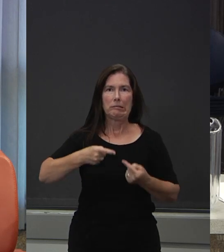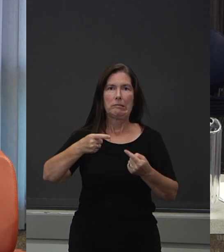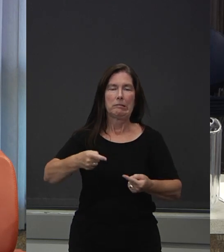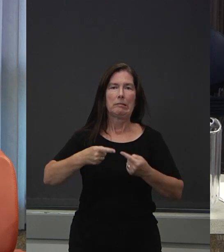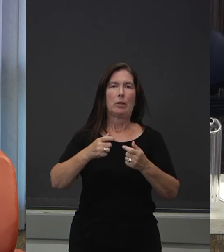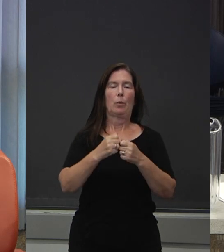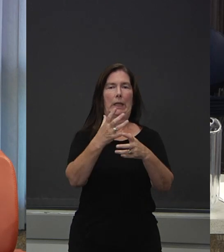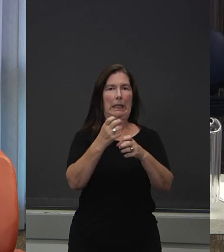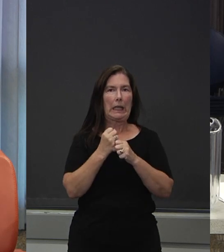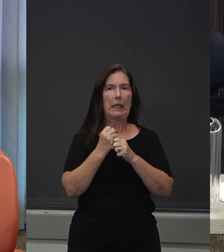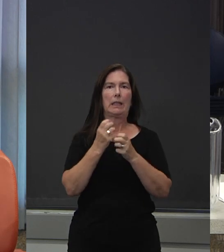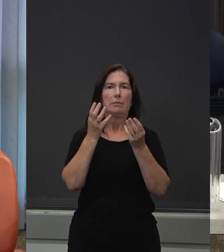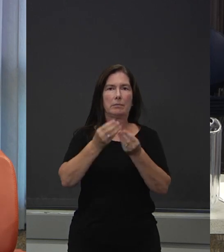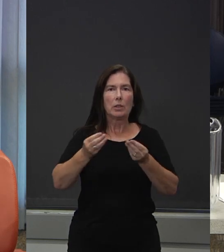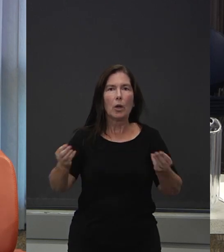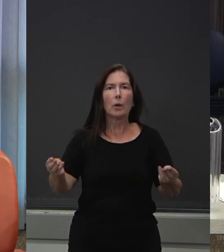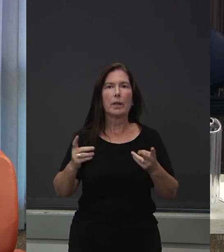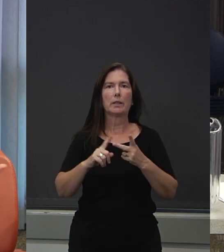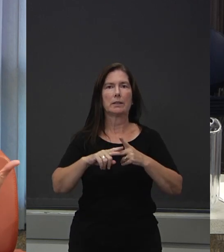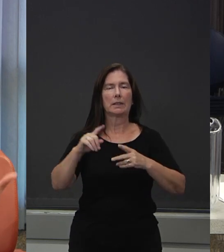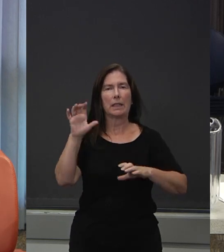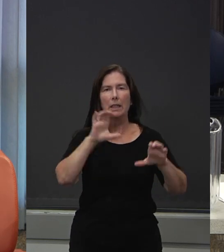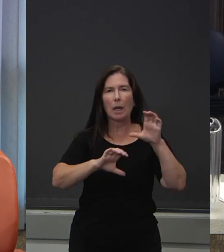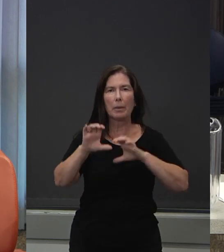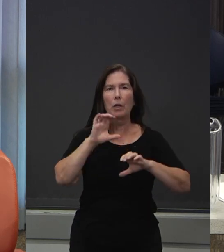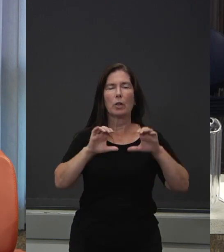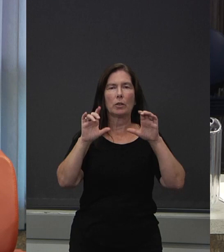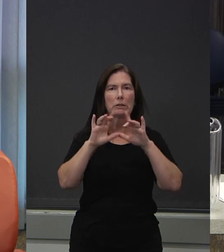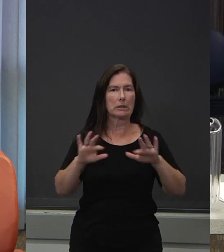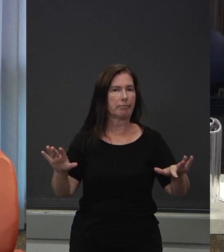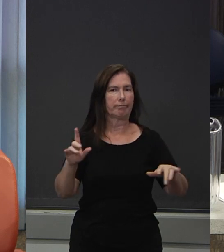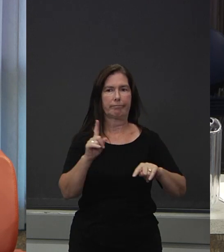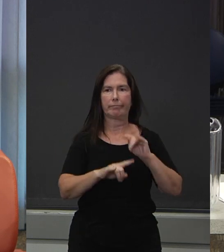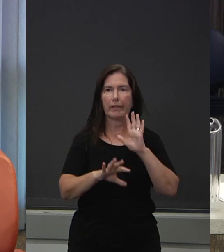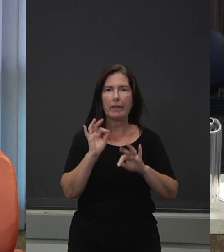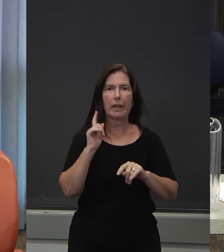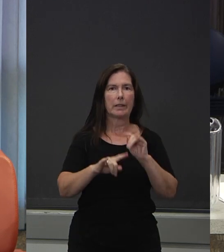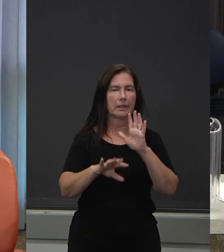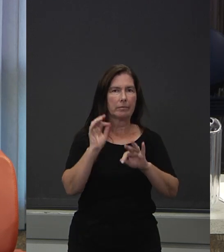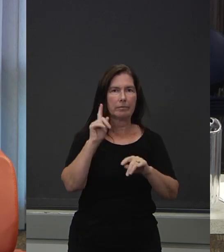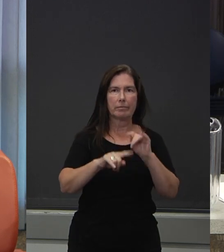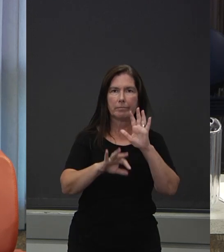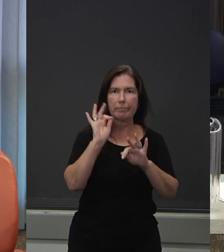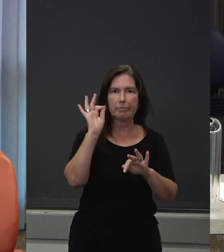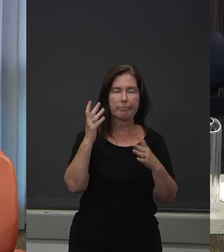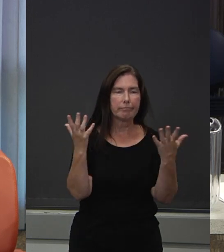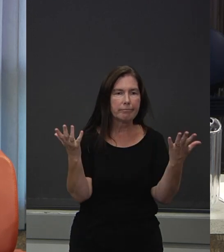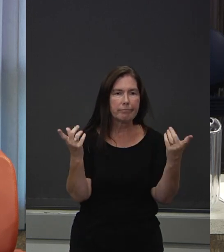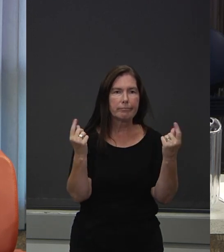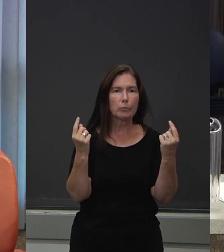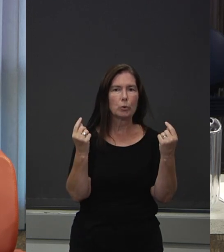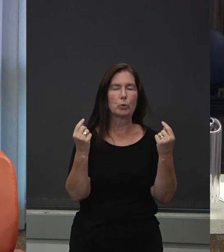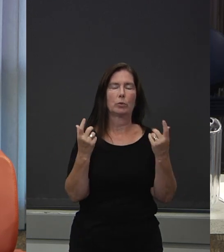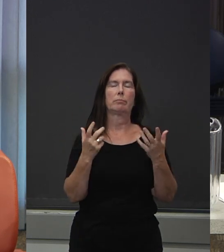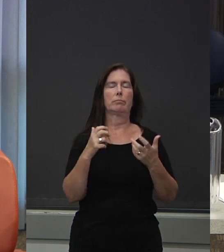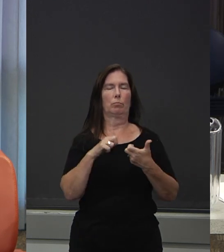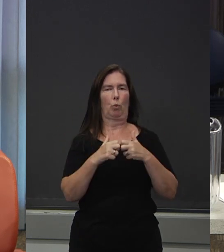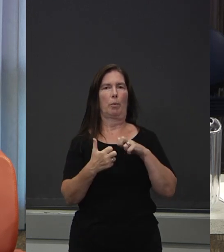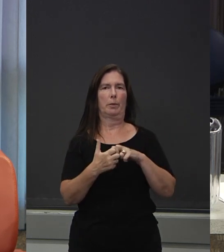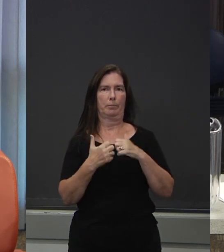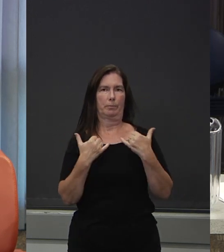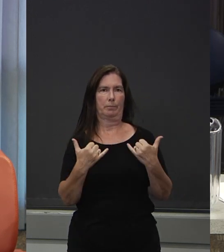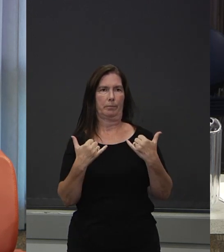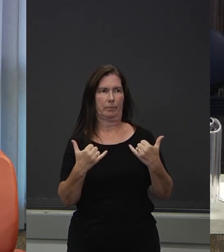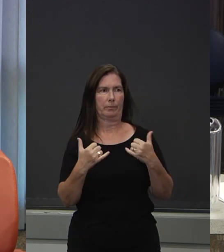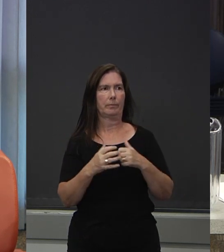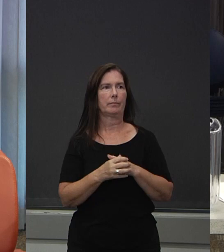nationwide. That means that supplies like the chemicals and materials needed for COVID-19 tests are